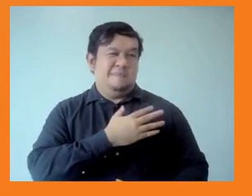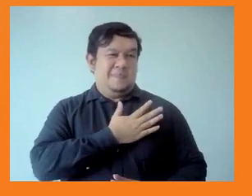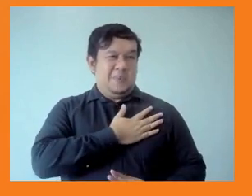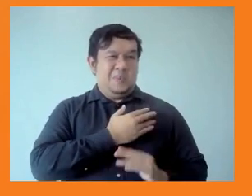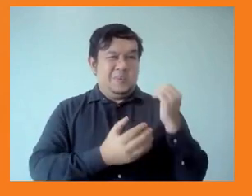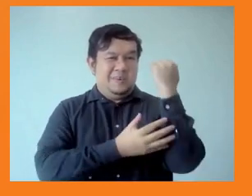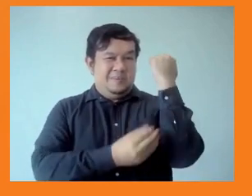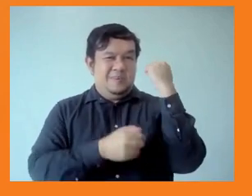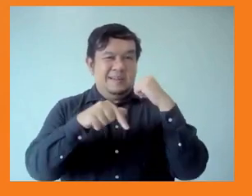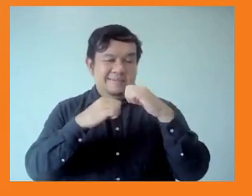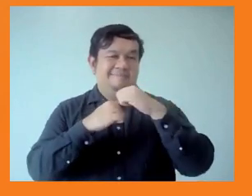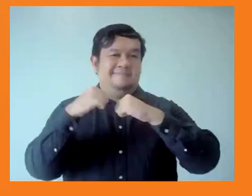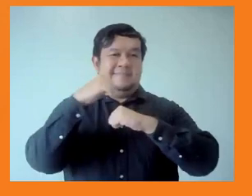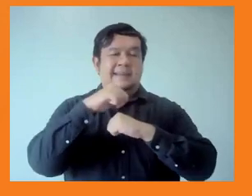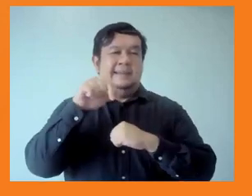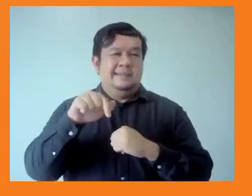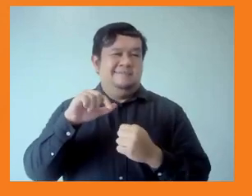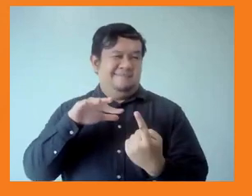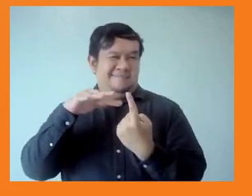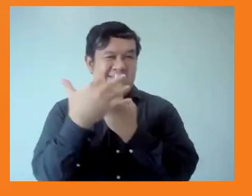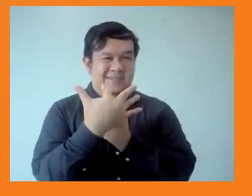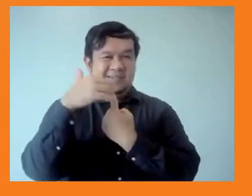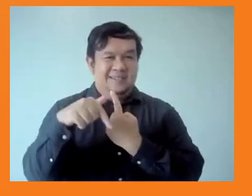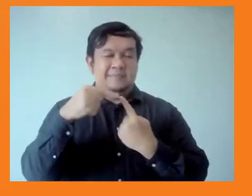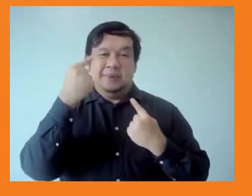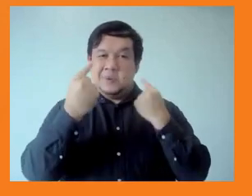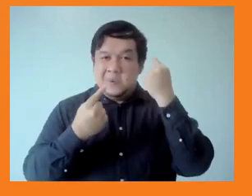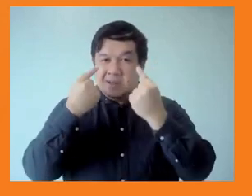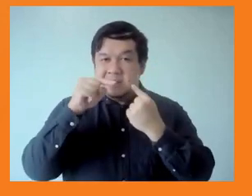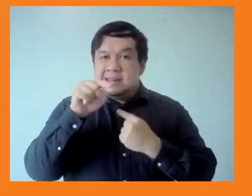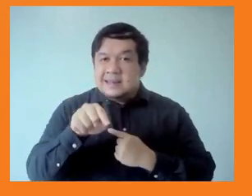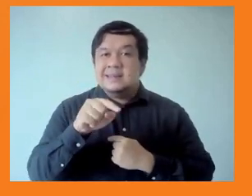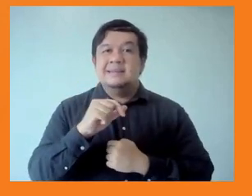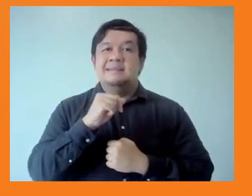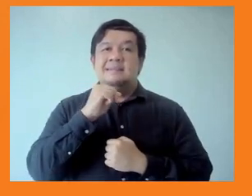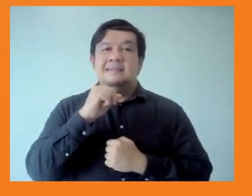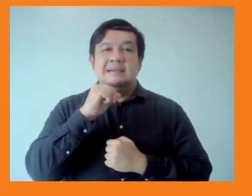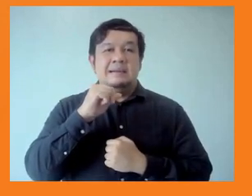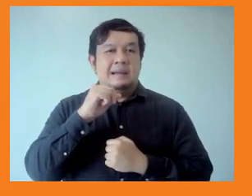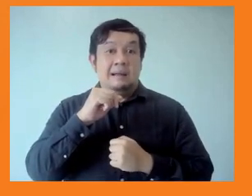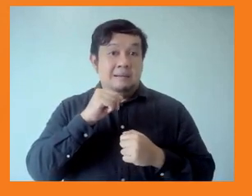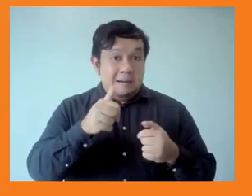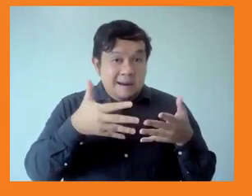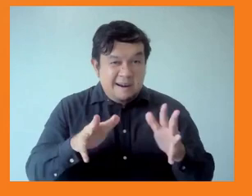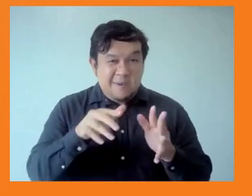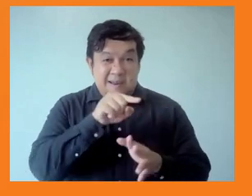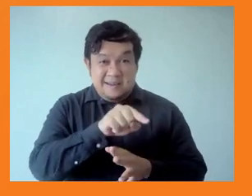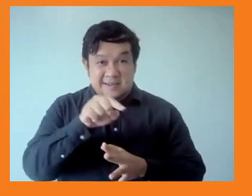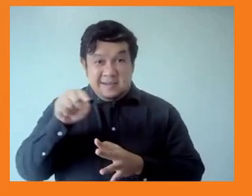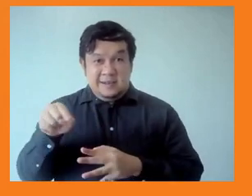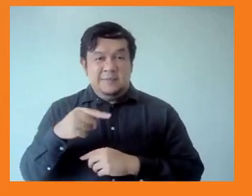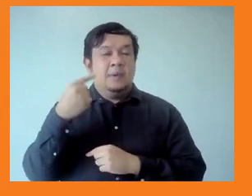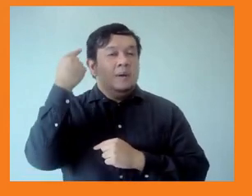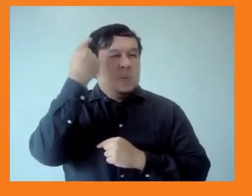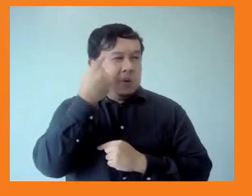historical conditions, that don't really allow, for instance, if we're looking at LDC, MIC,